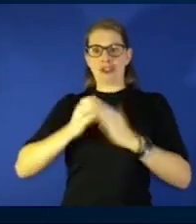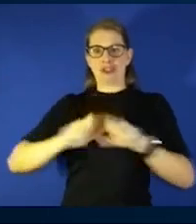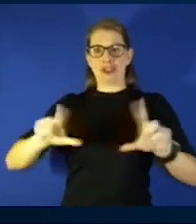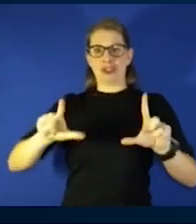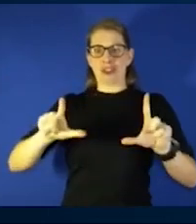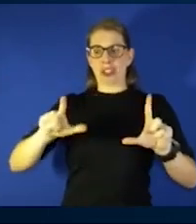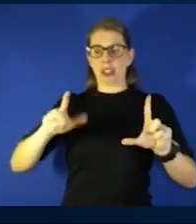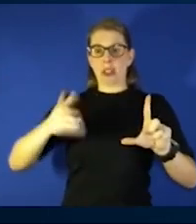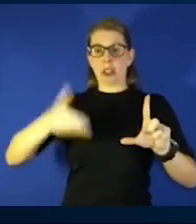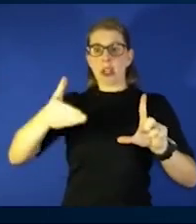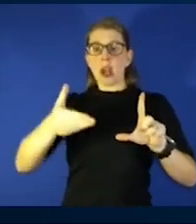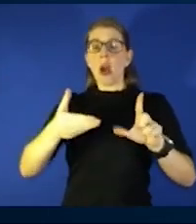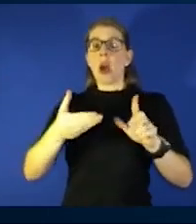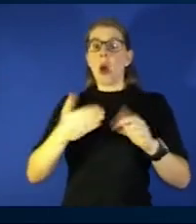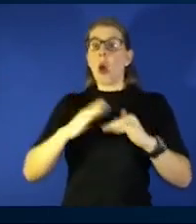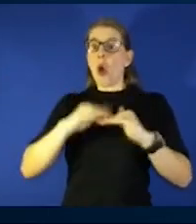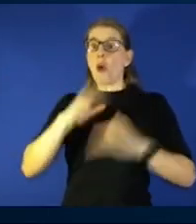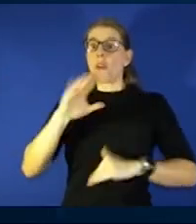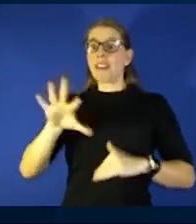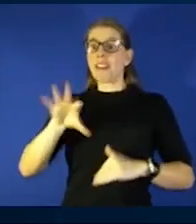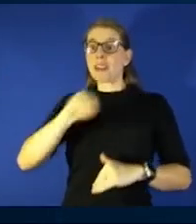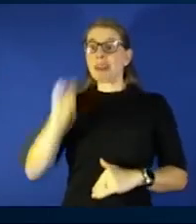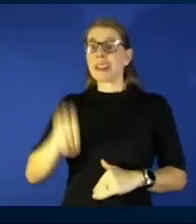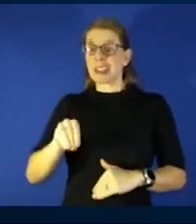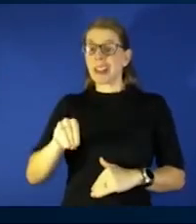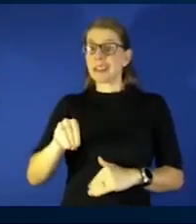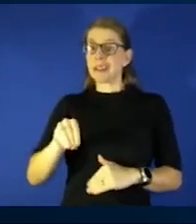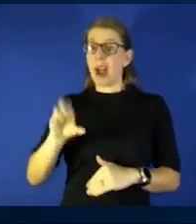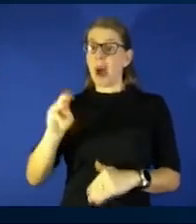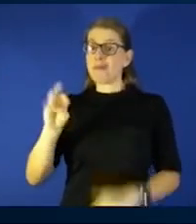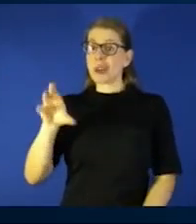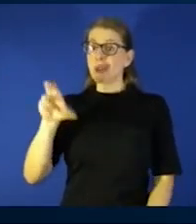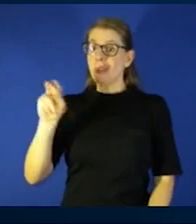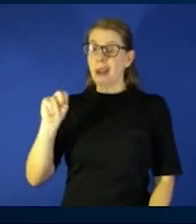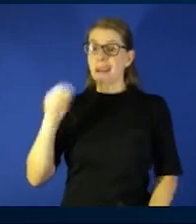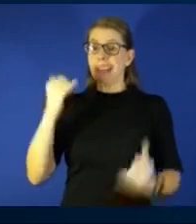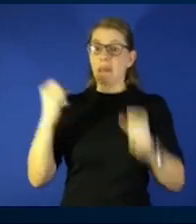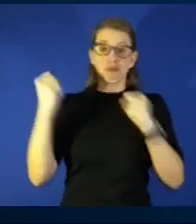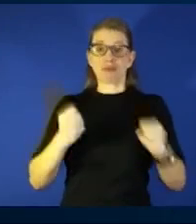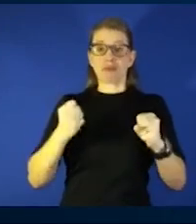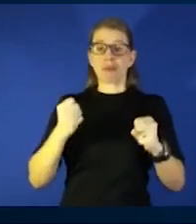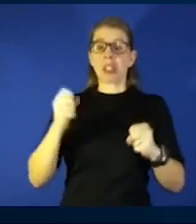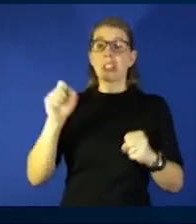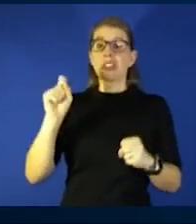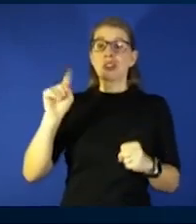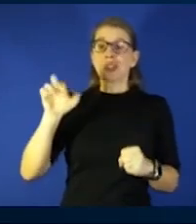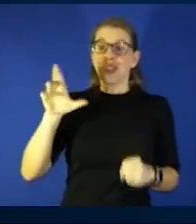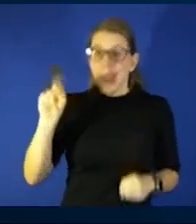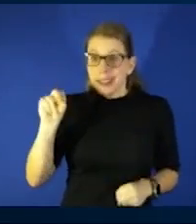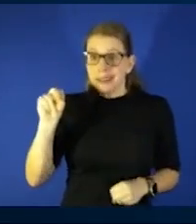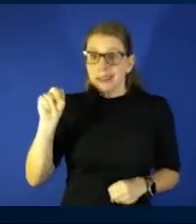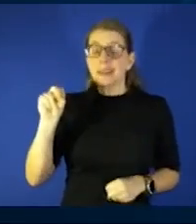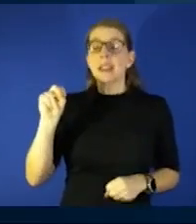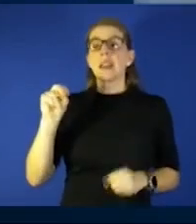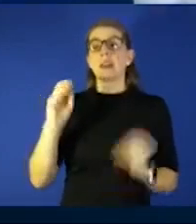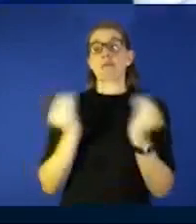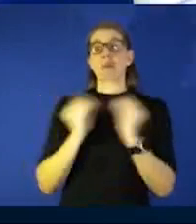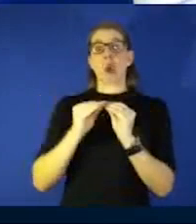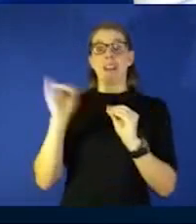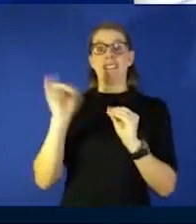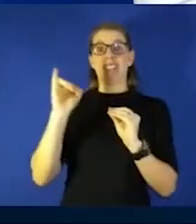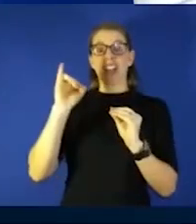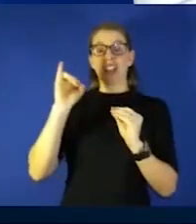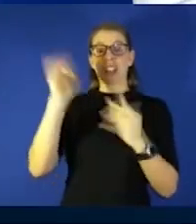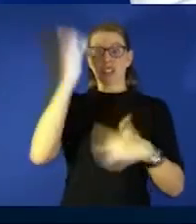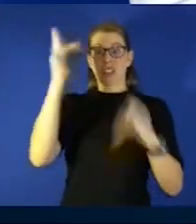over 50 percent Omicron now Hawkeye so that's the dominant strain we know it's much more infectious we're not really sure about the